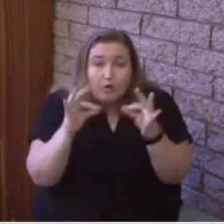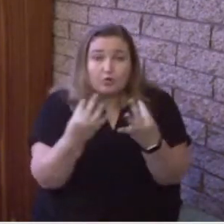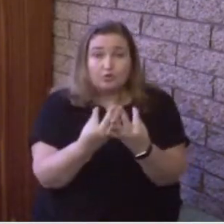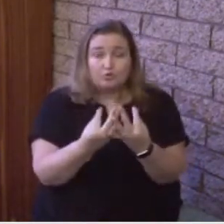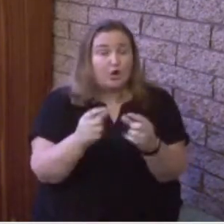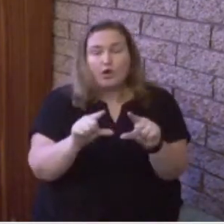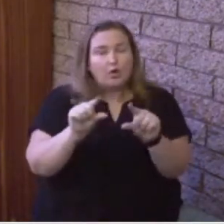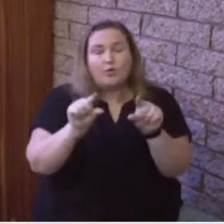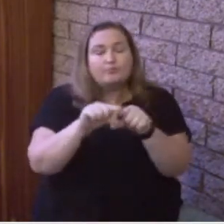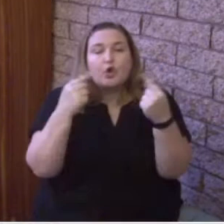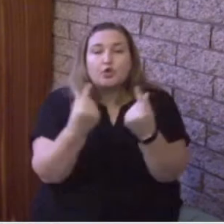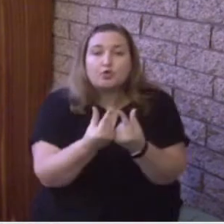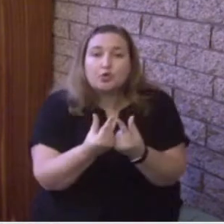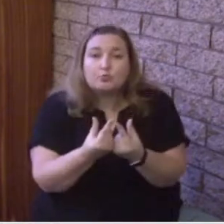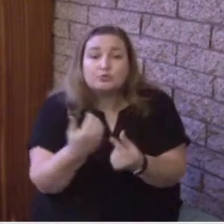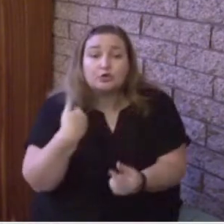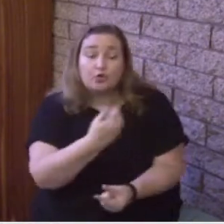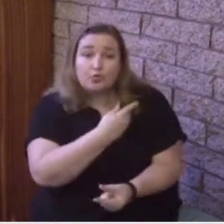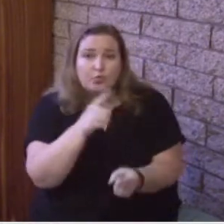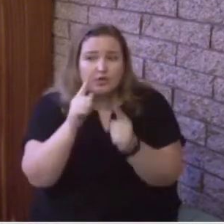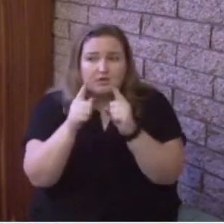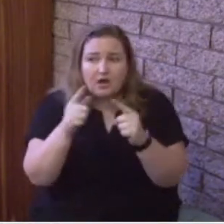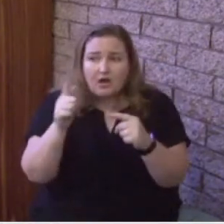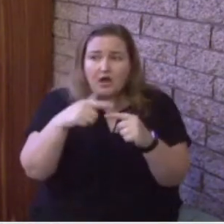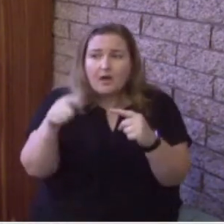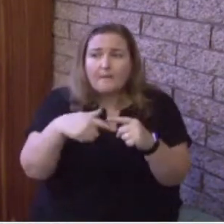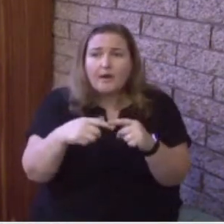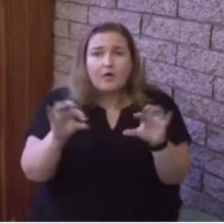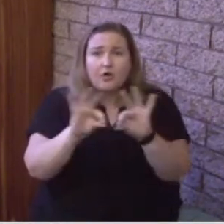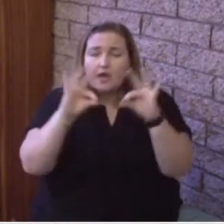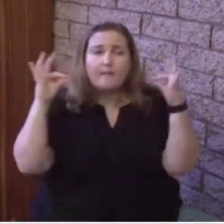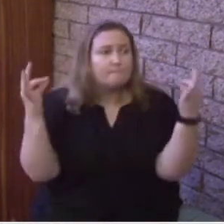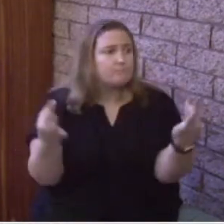importance of reading and studying God's Word